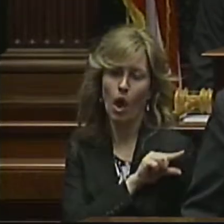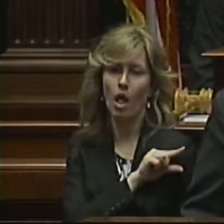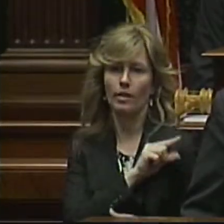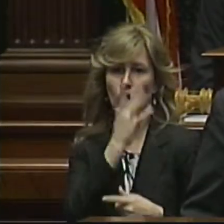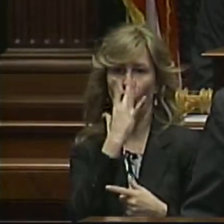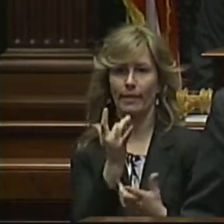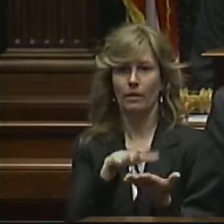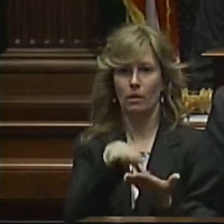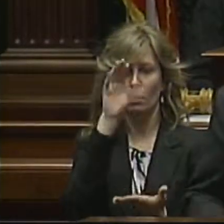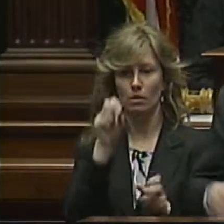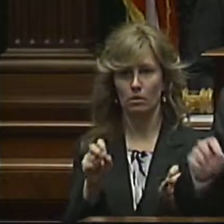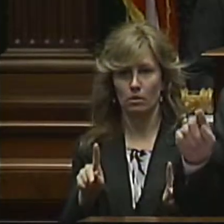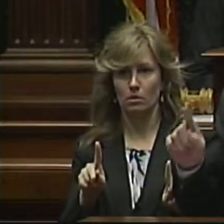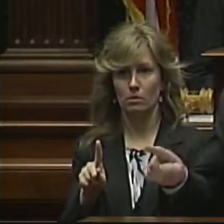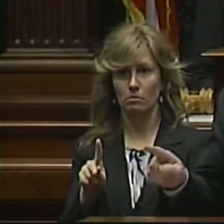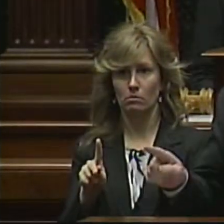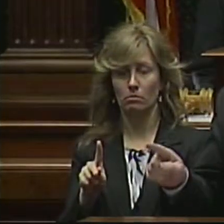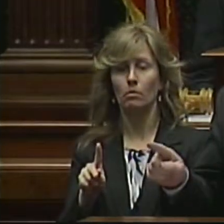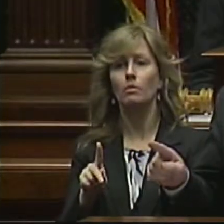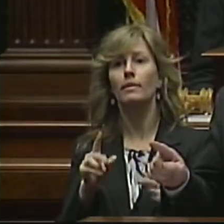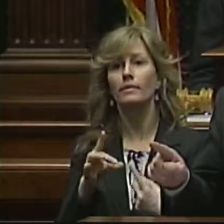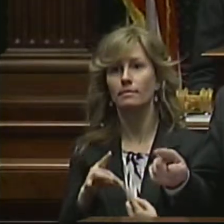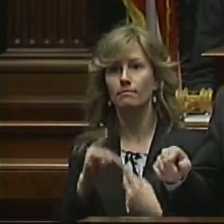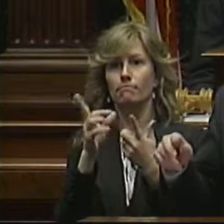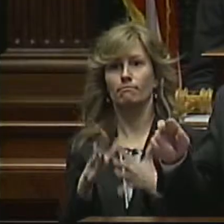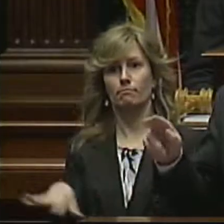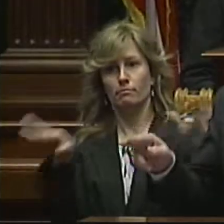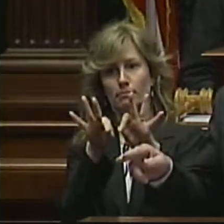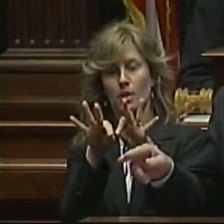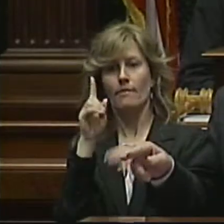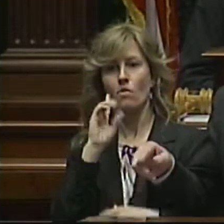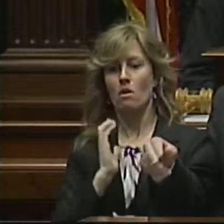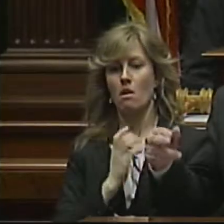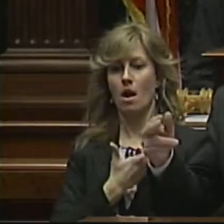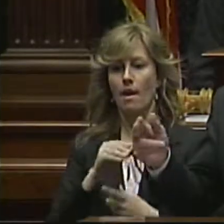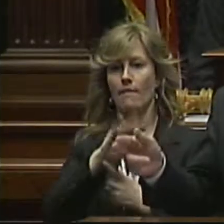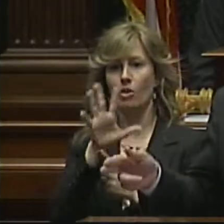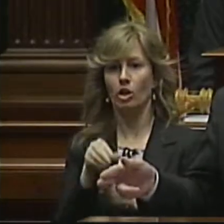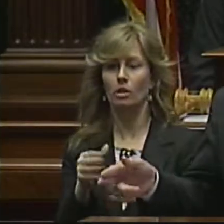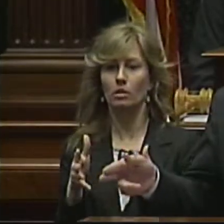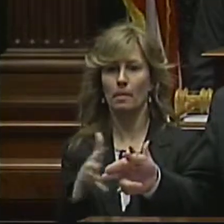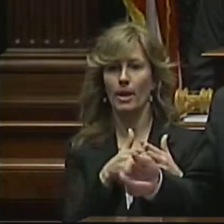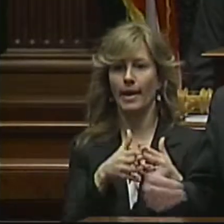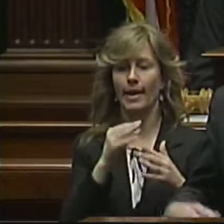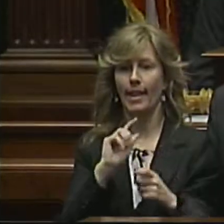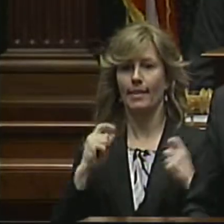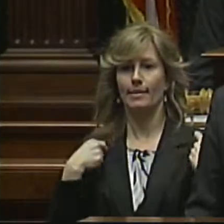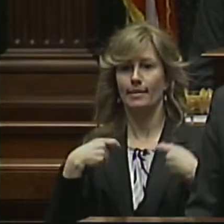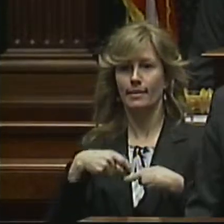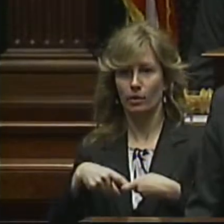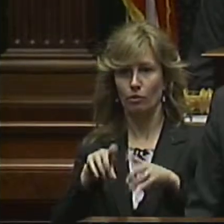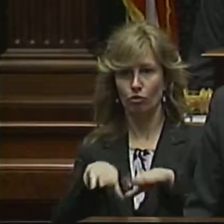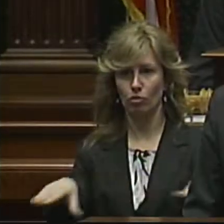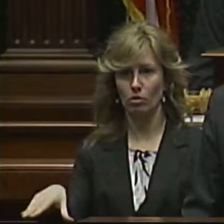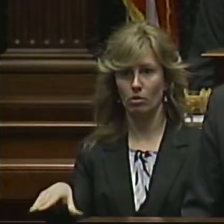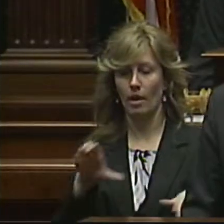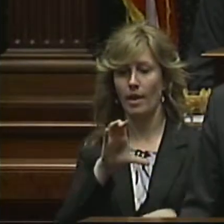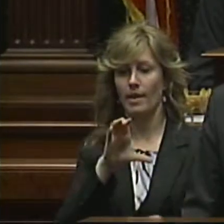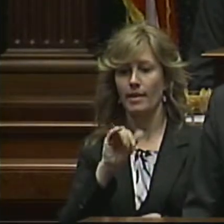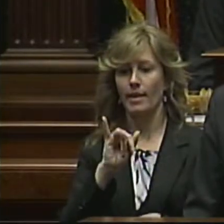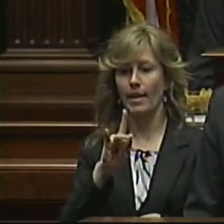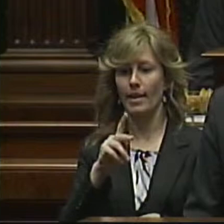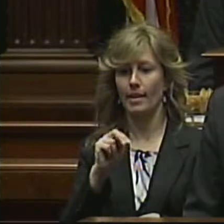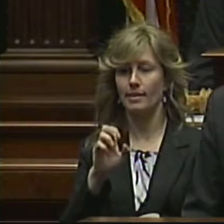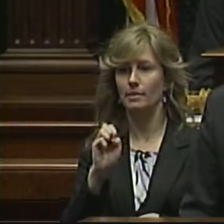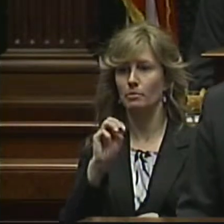opportunities. This is especially important for our African American and Latino children. Children like Cadence Marie